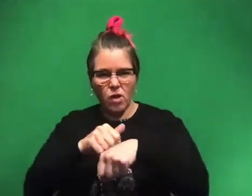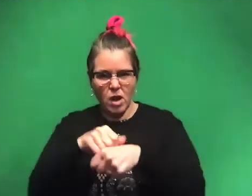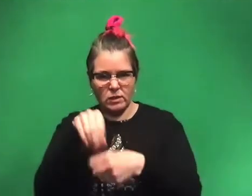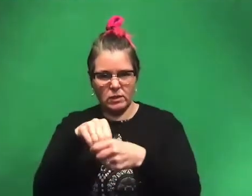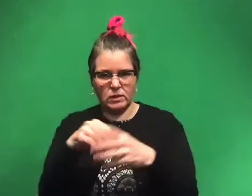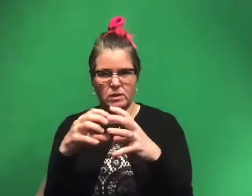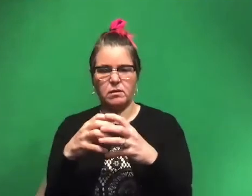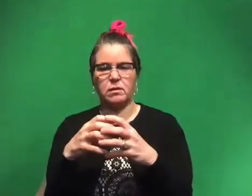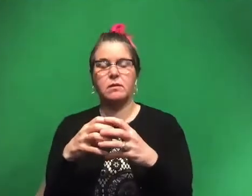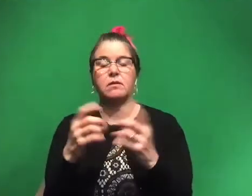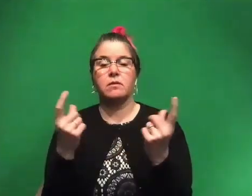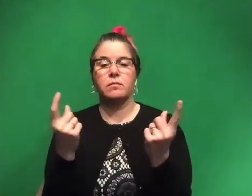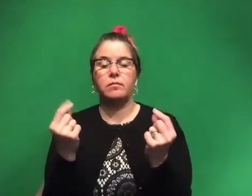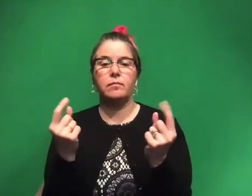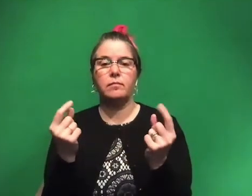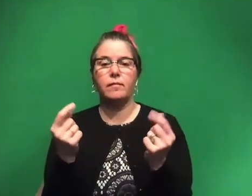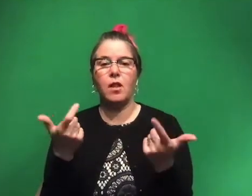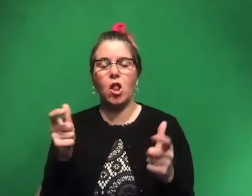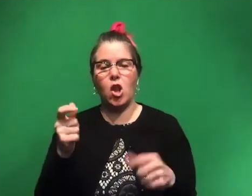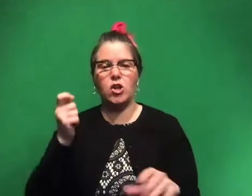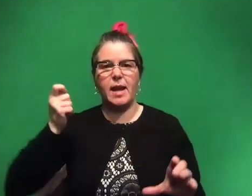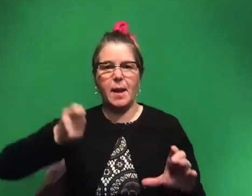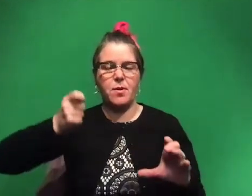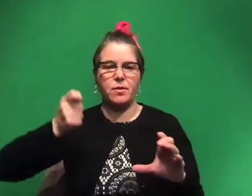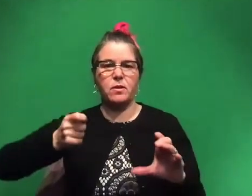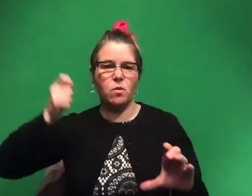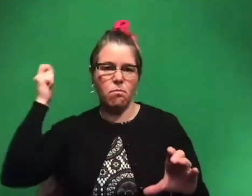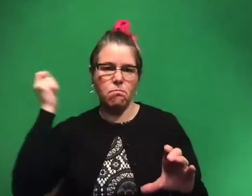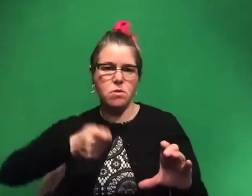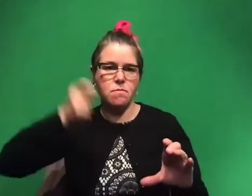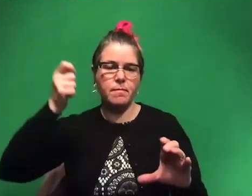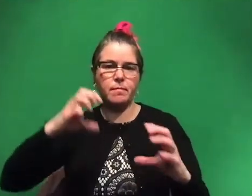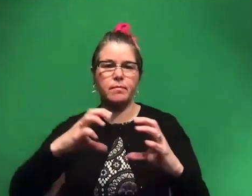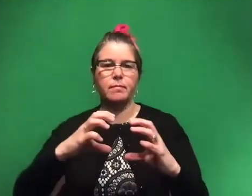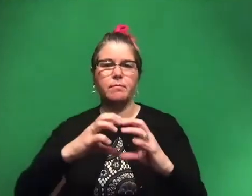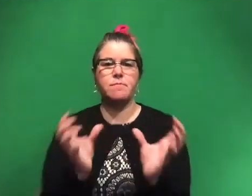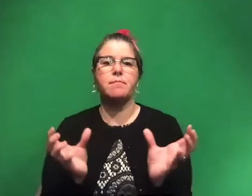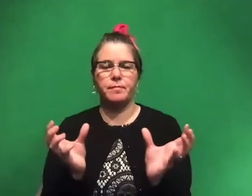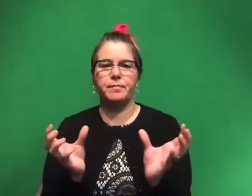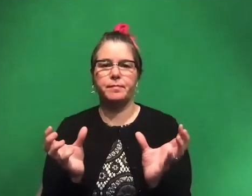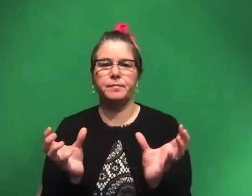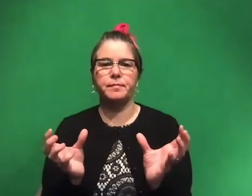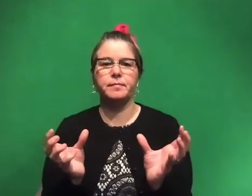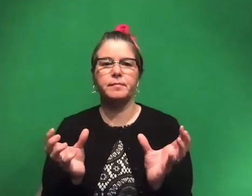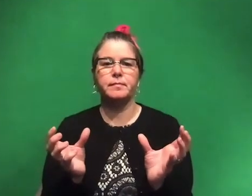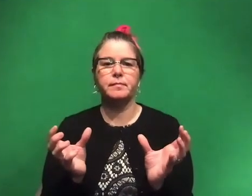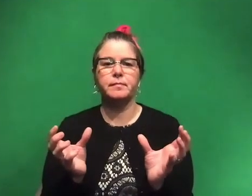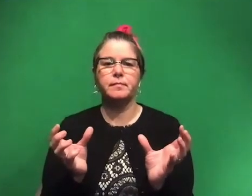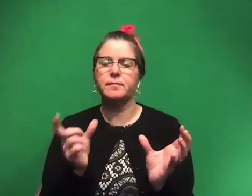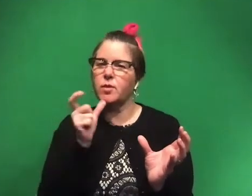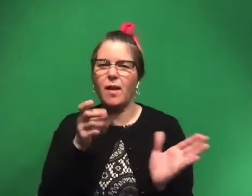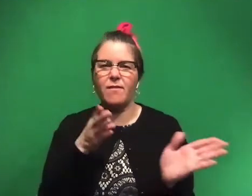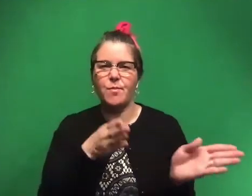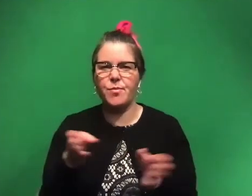And she takes actually a large hammer and wax it and it'll separate. And you don't really have to do a whole lot of prep after